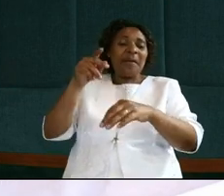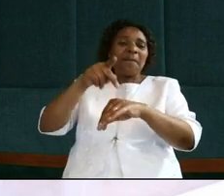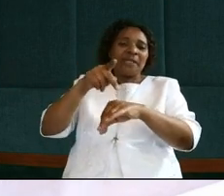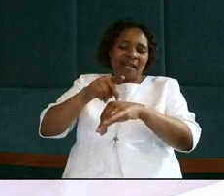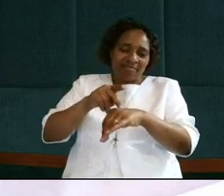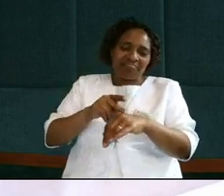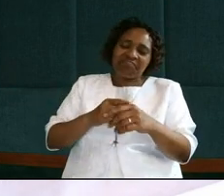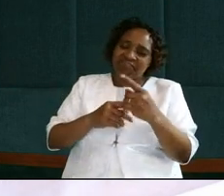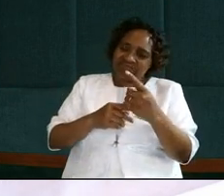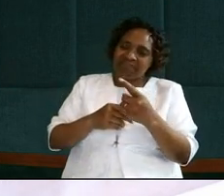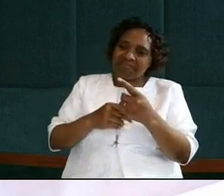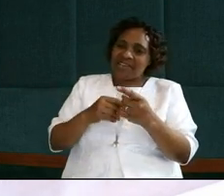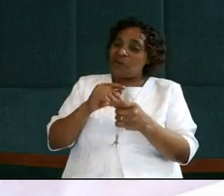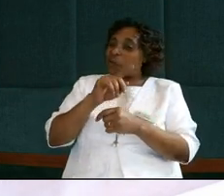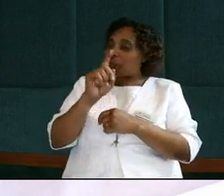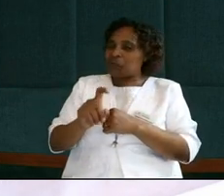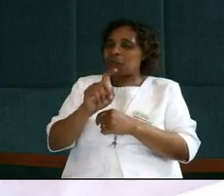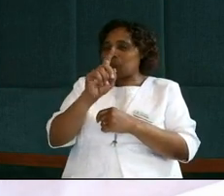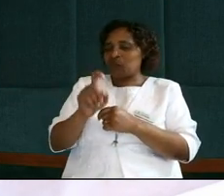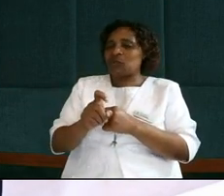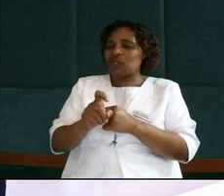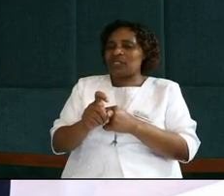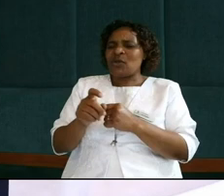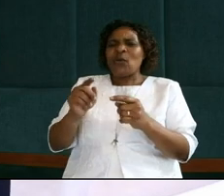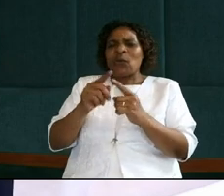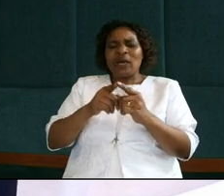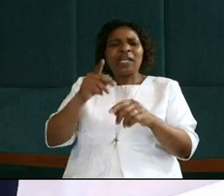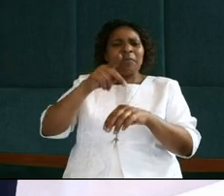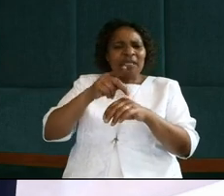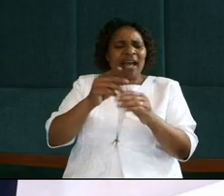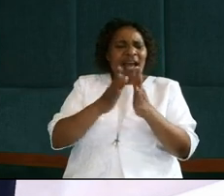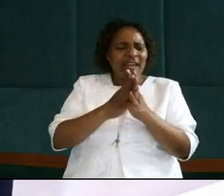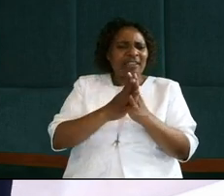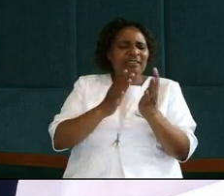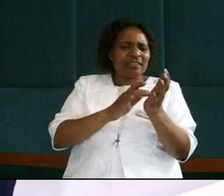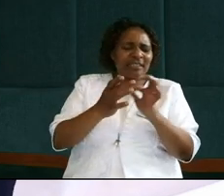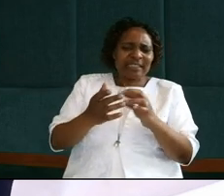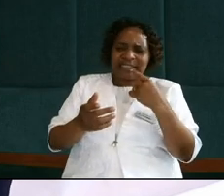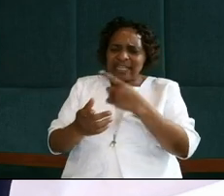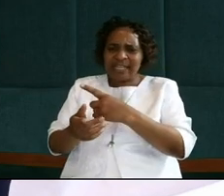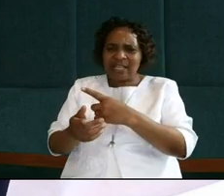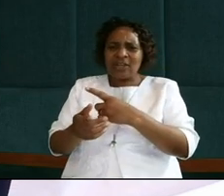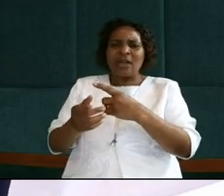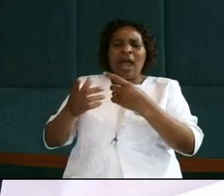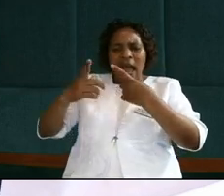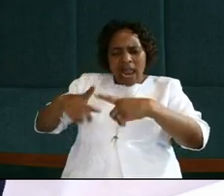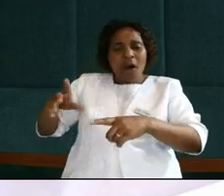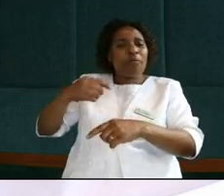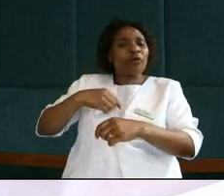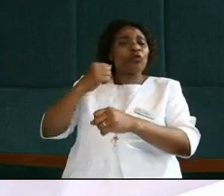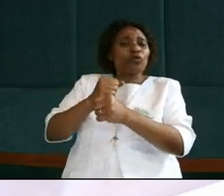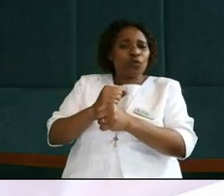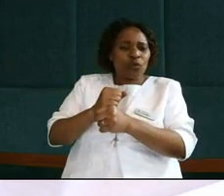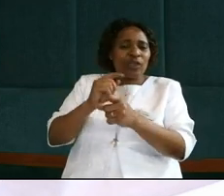always a very smart guy. You see, when Peter and Jesus are saying, you will have to allow me to do this so